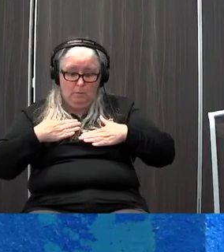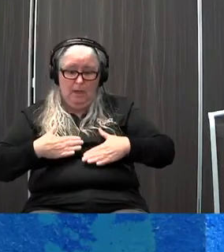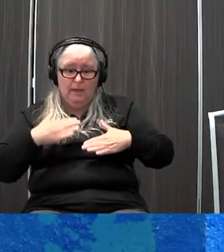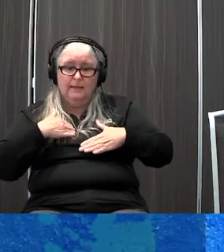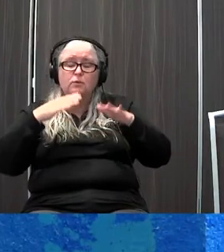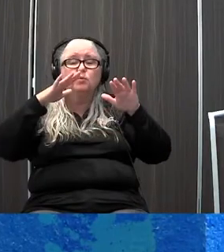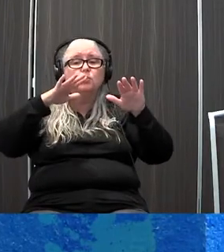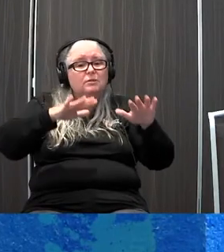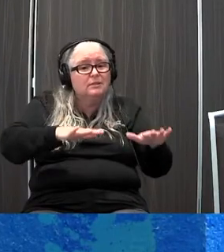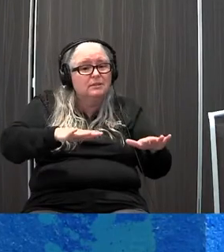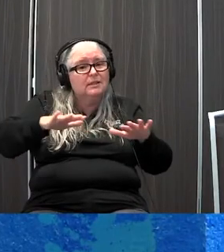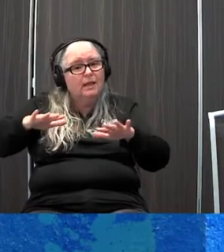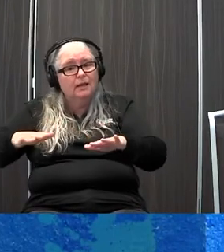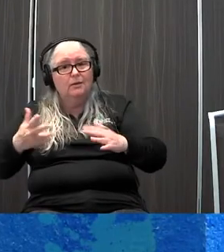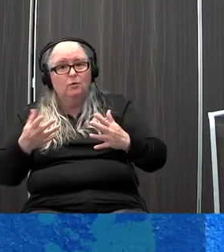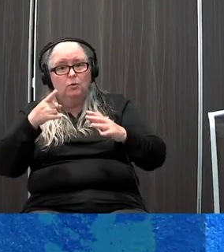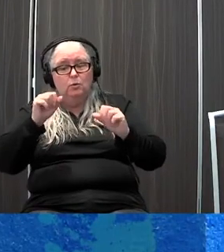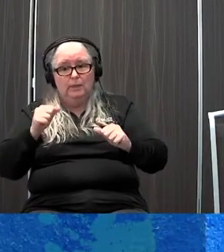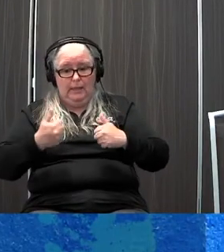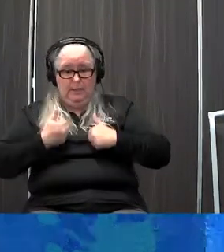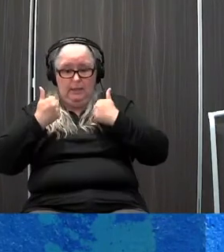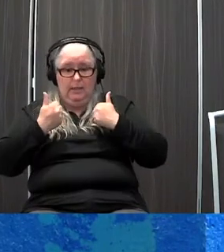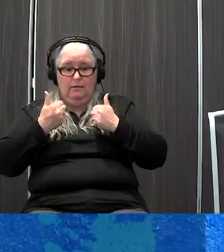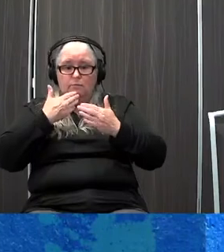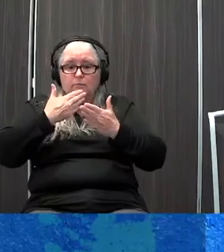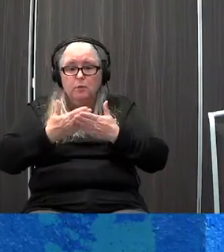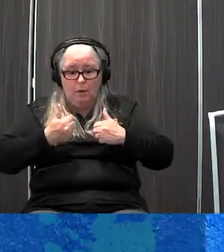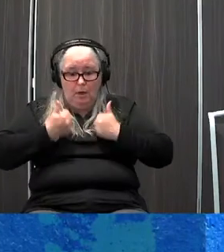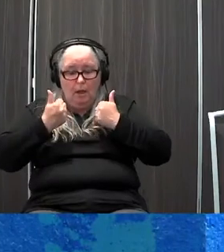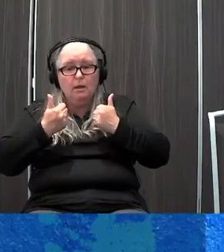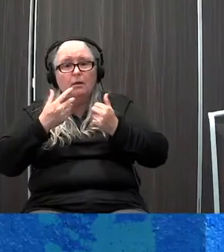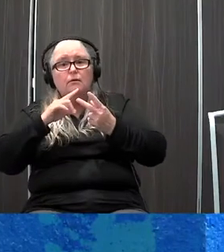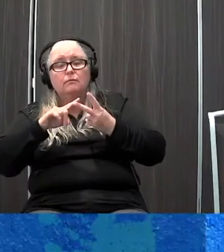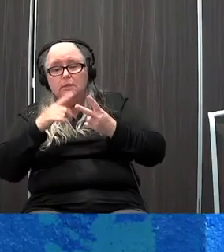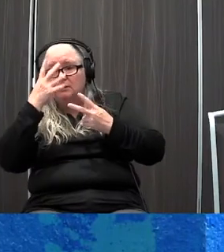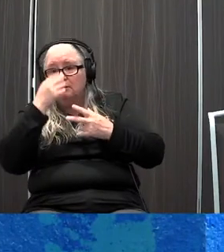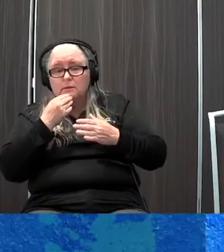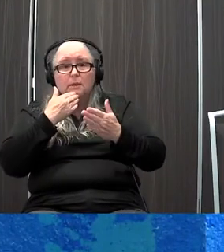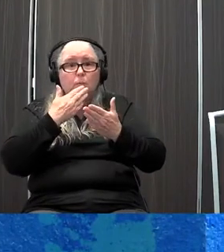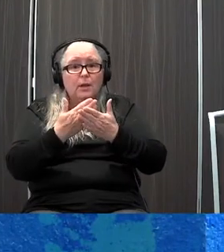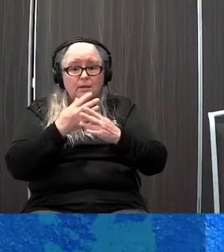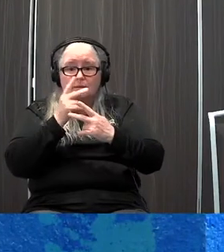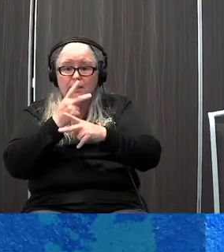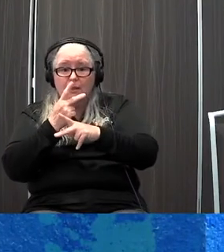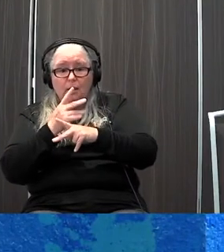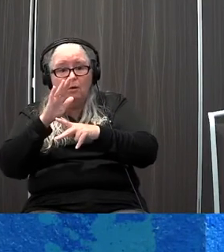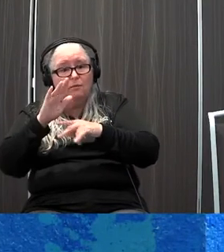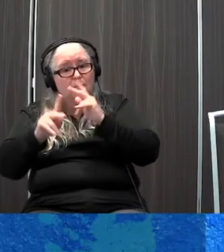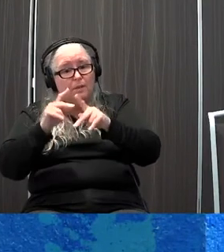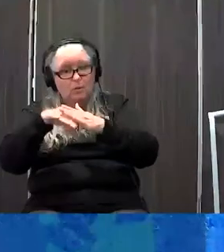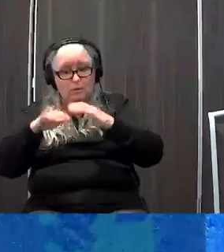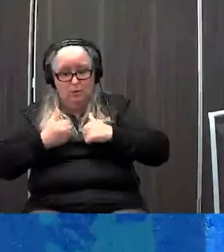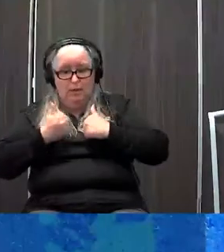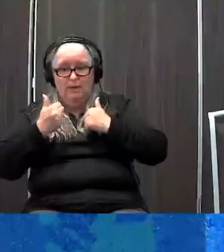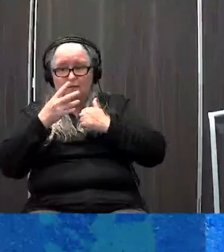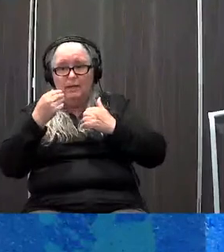so that you can live a productive life, you can sleep well, you can take care of who you need to take care of, and frankly, have a good quality of life? The answer